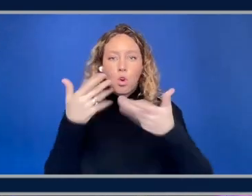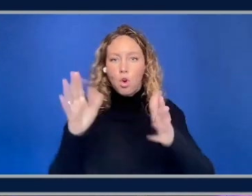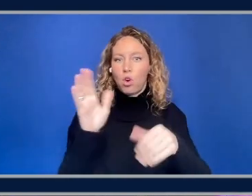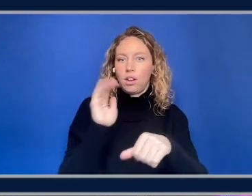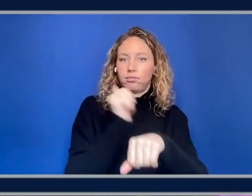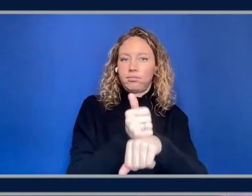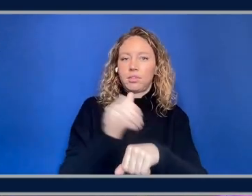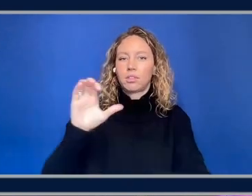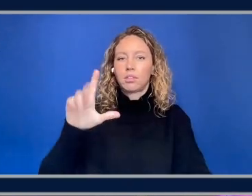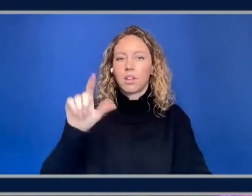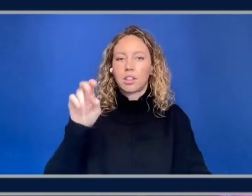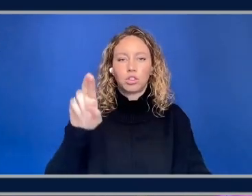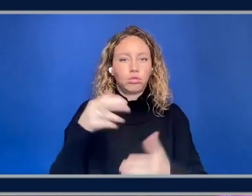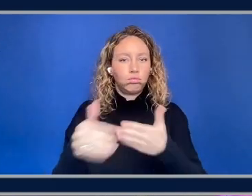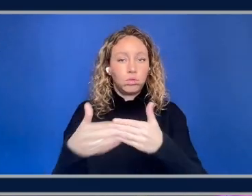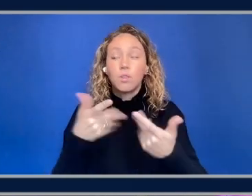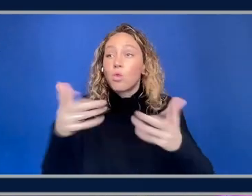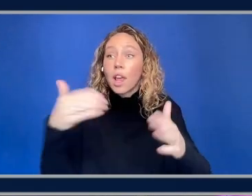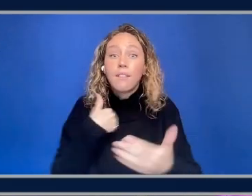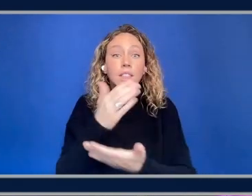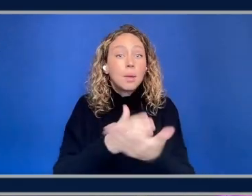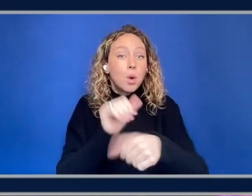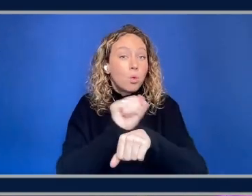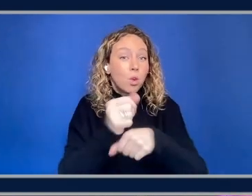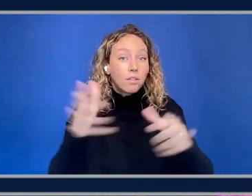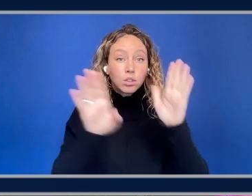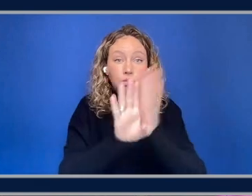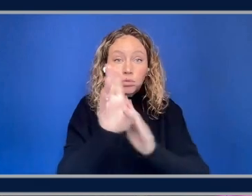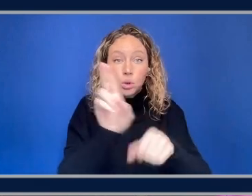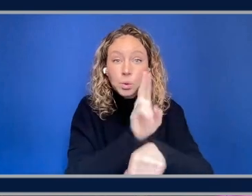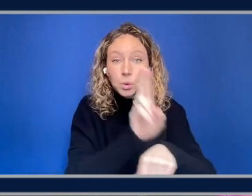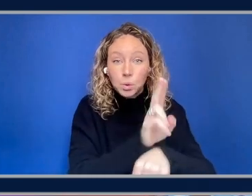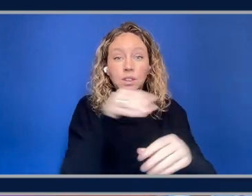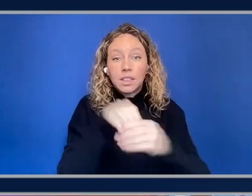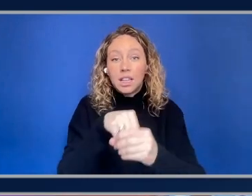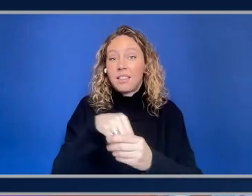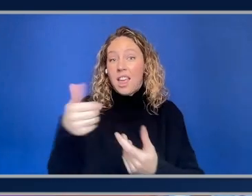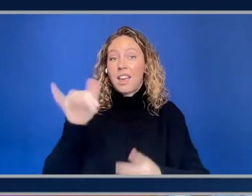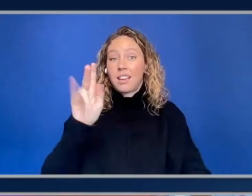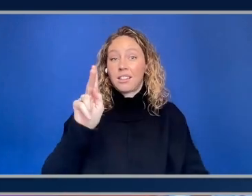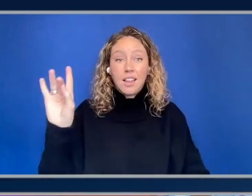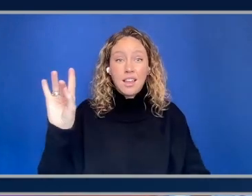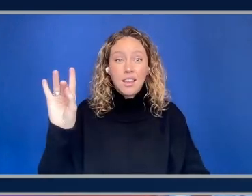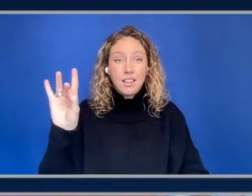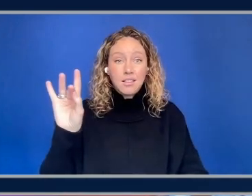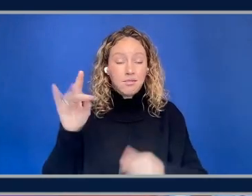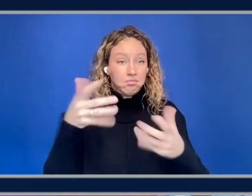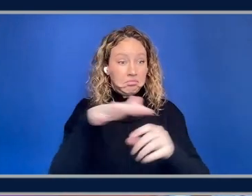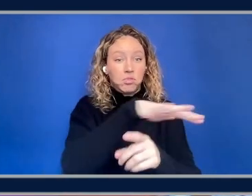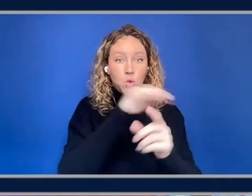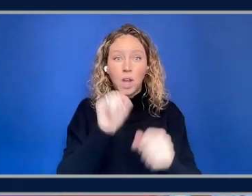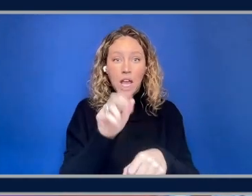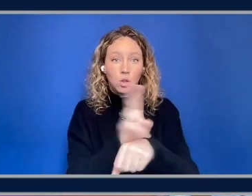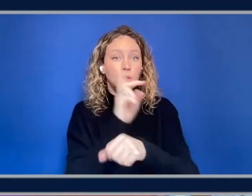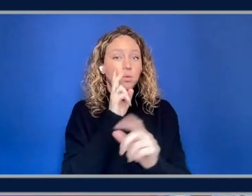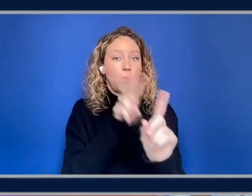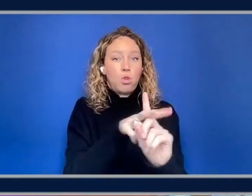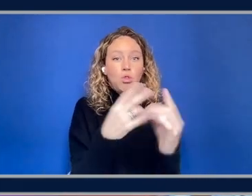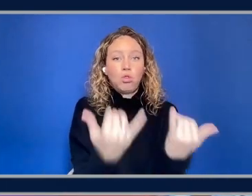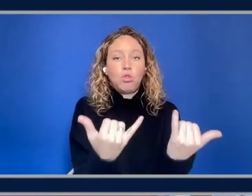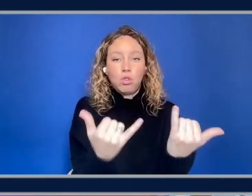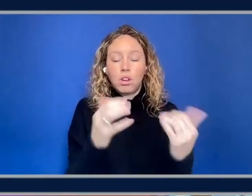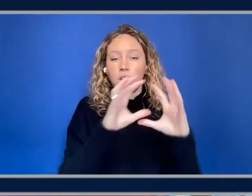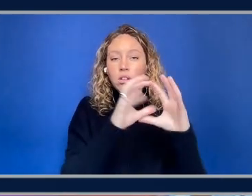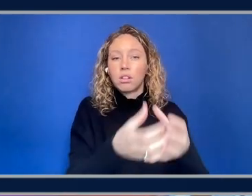you already have workloads deployed in a Kubernetes cluster or environment. This is something you can enable in existing clusters and start to